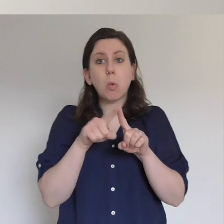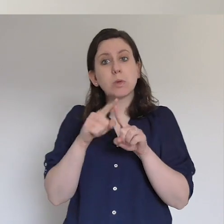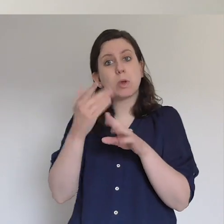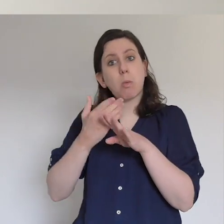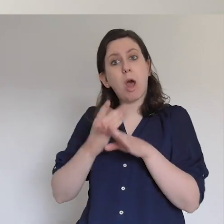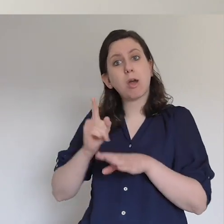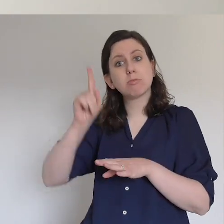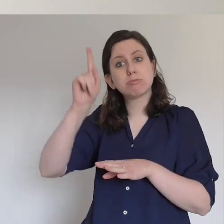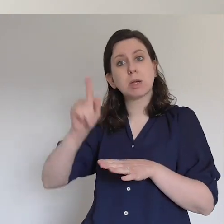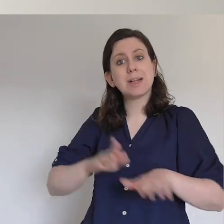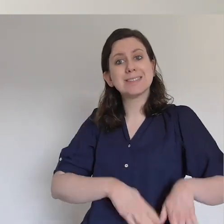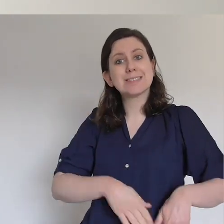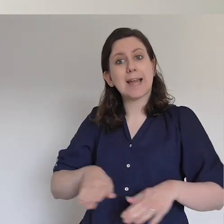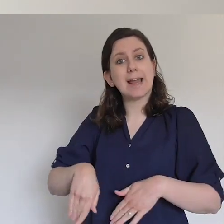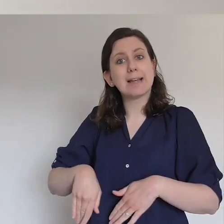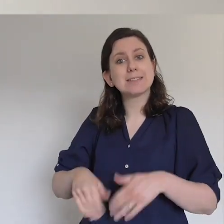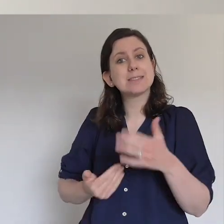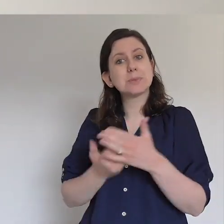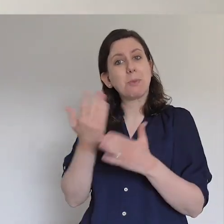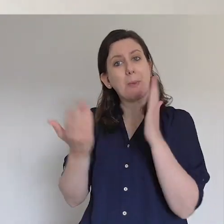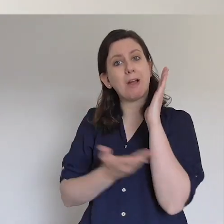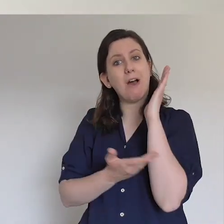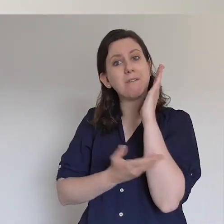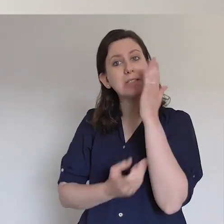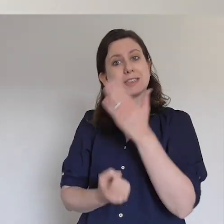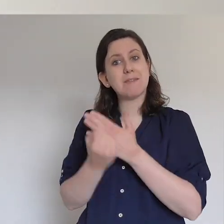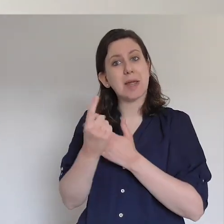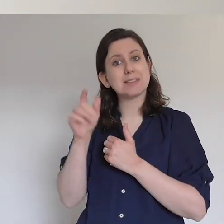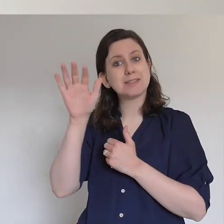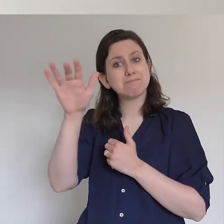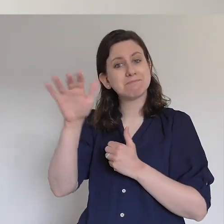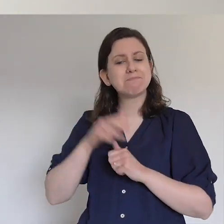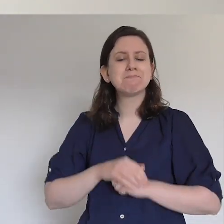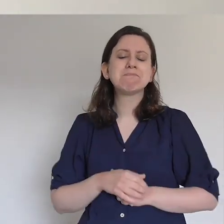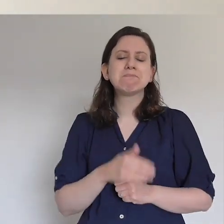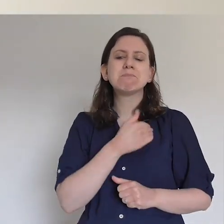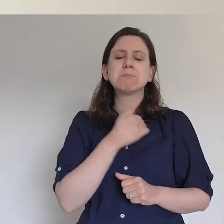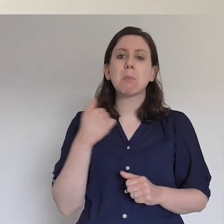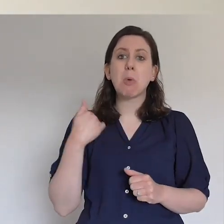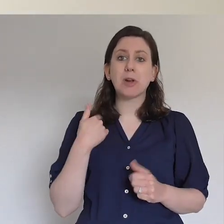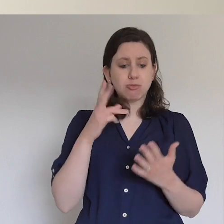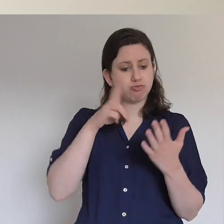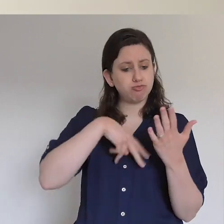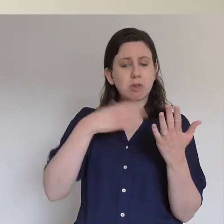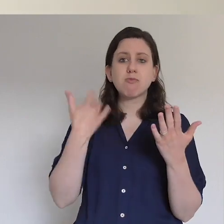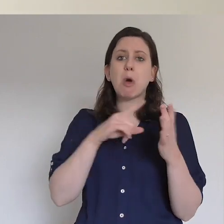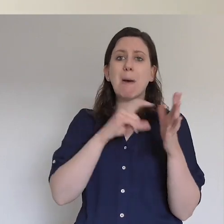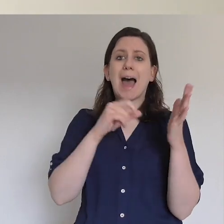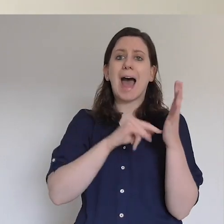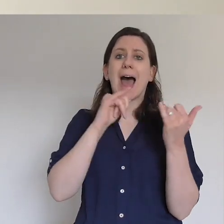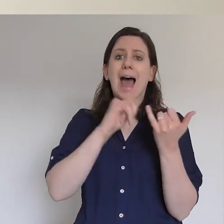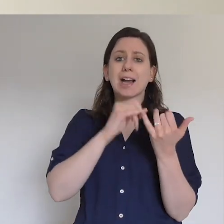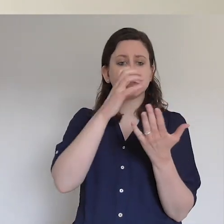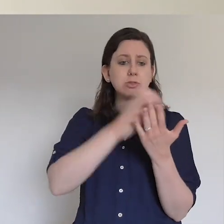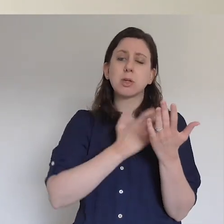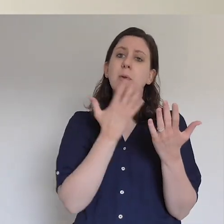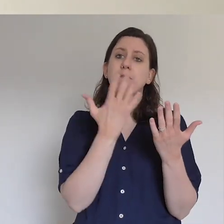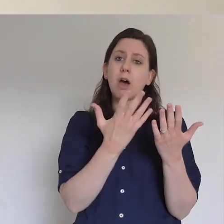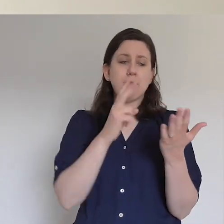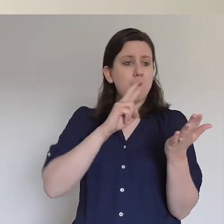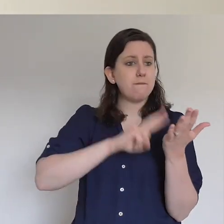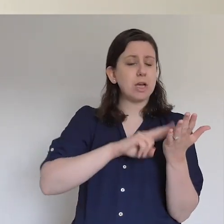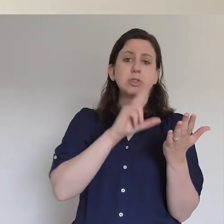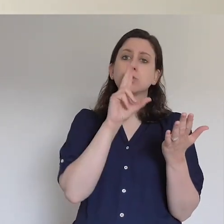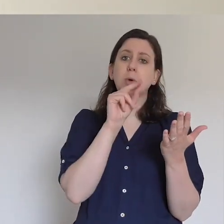the main Spring Harvest event. This morning's reading is from Acts chapter 5, verses